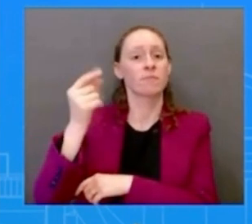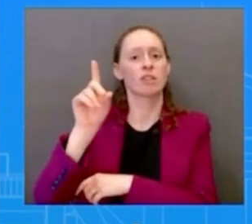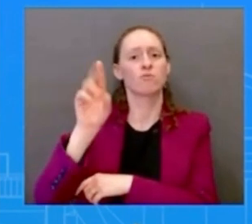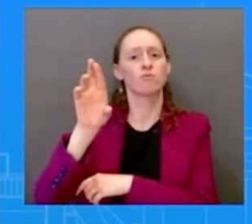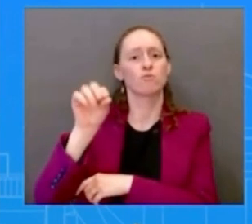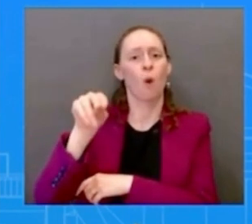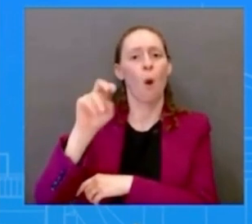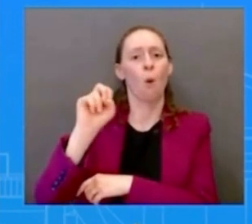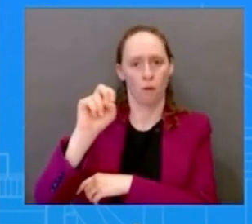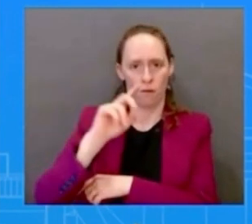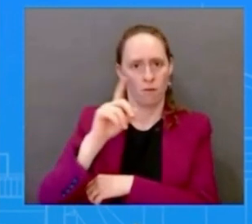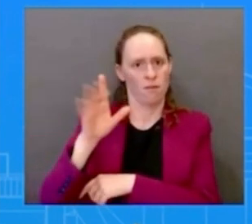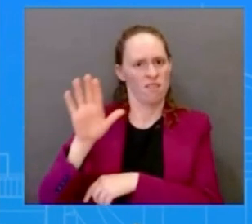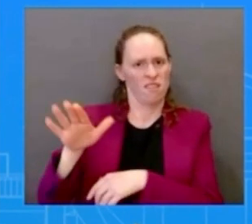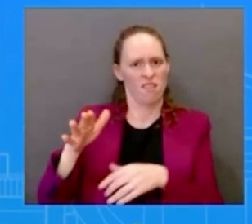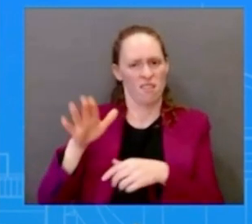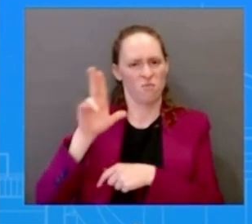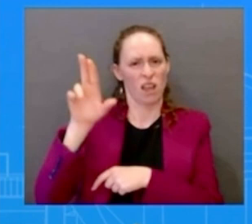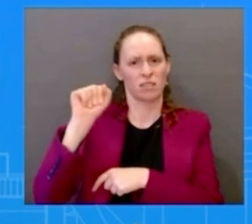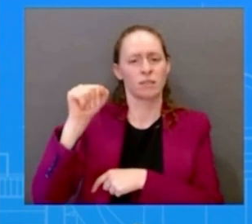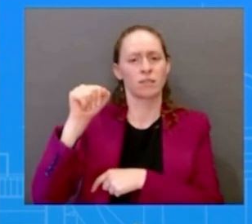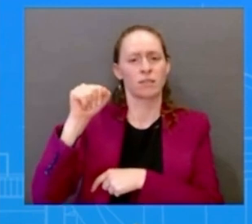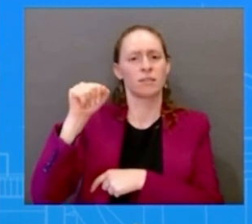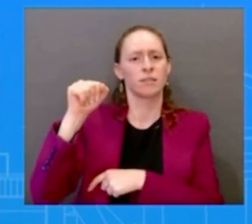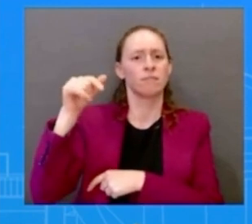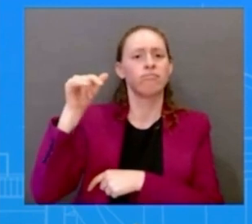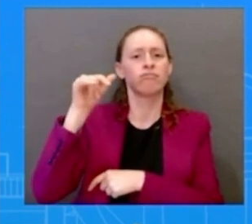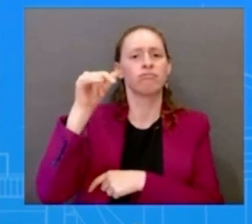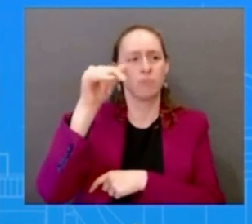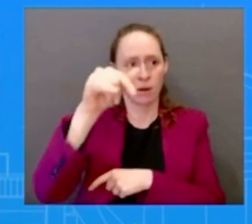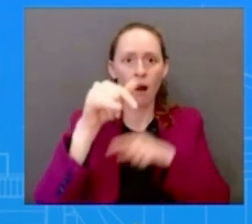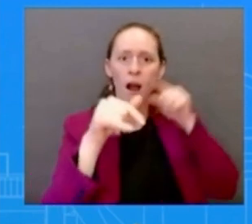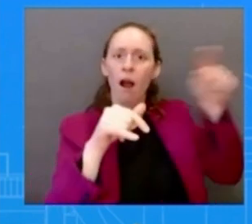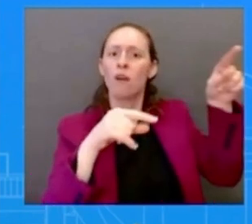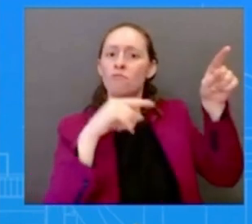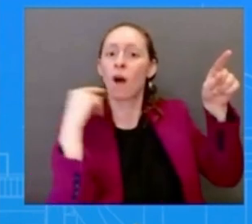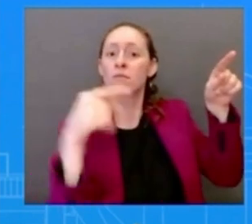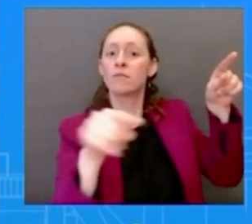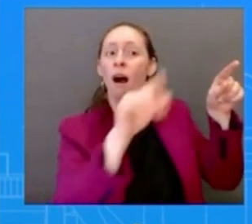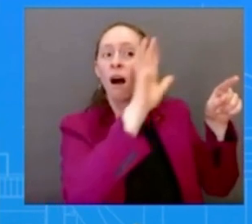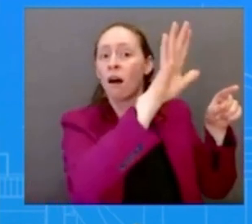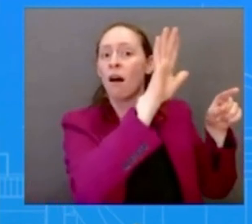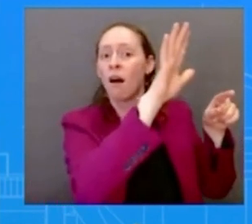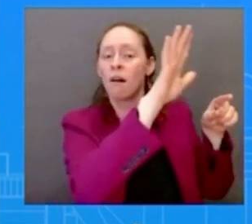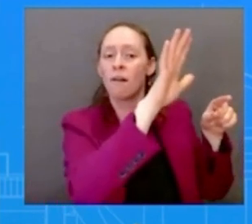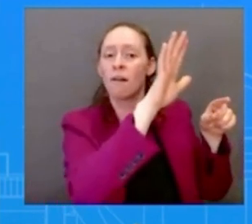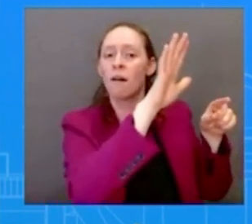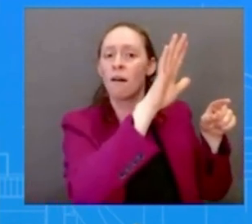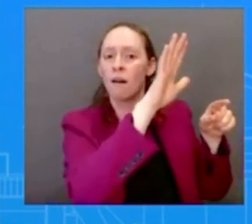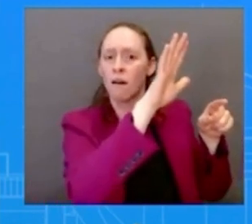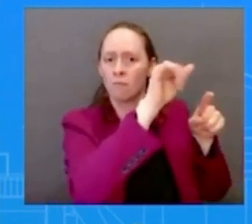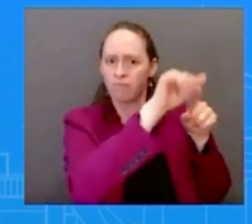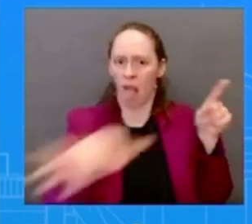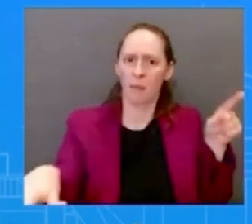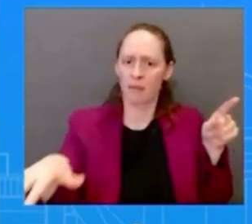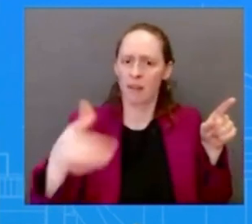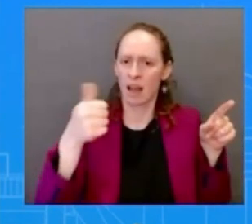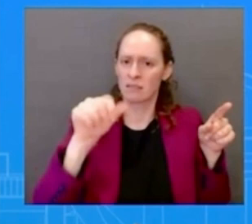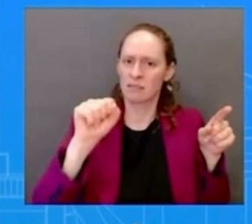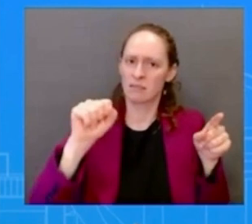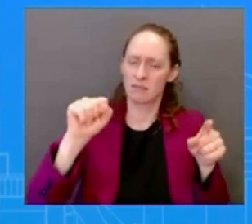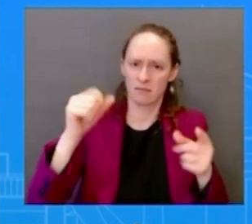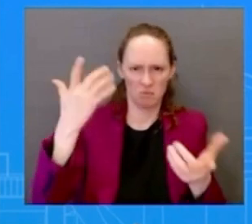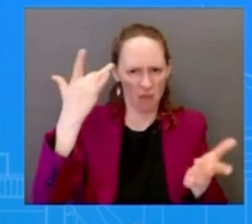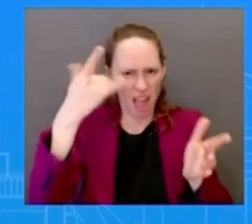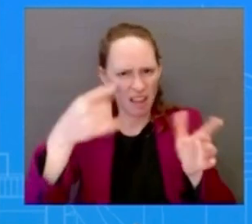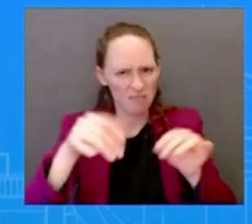and why he or the administration felt it was important to get that out to the public so look this is something that uh i believe the pentagon believed it